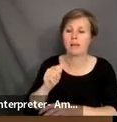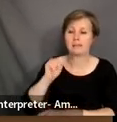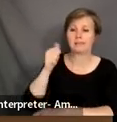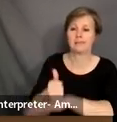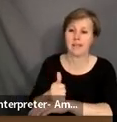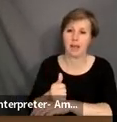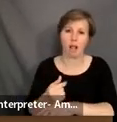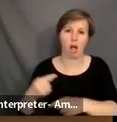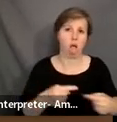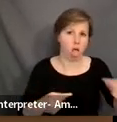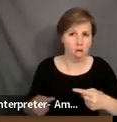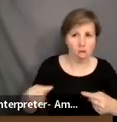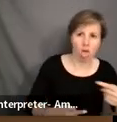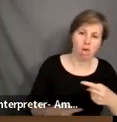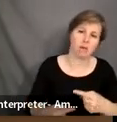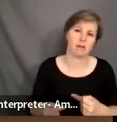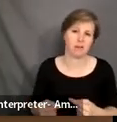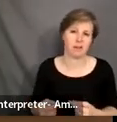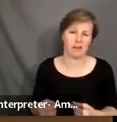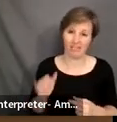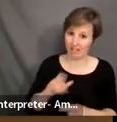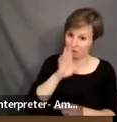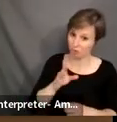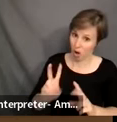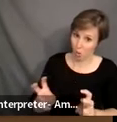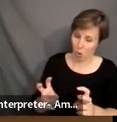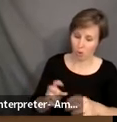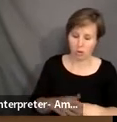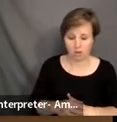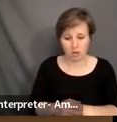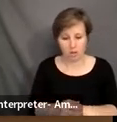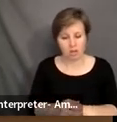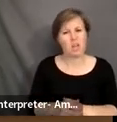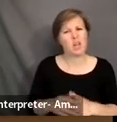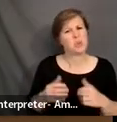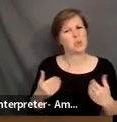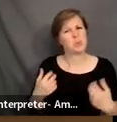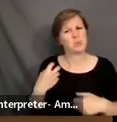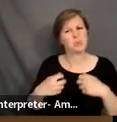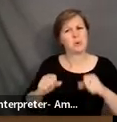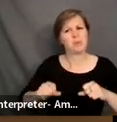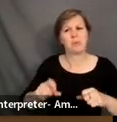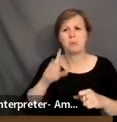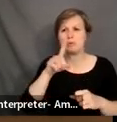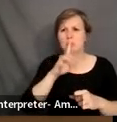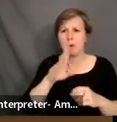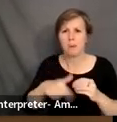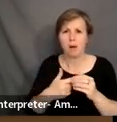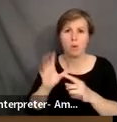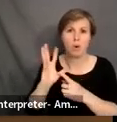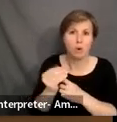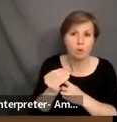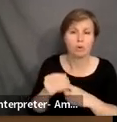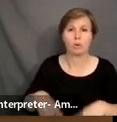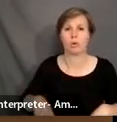quote. So this is very problematic. As we talk about language, we talk about culture, we talk about